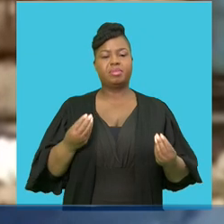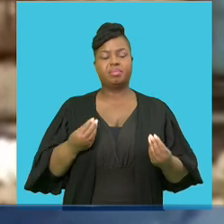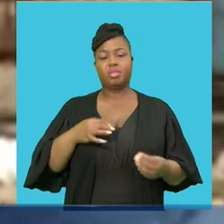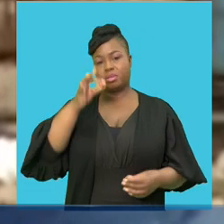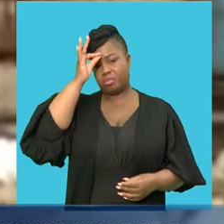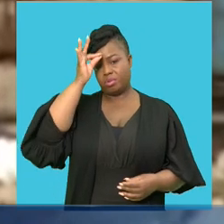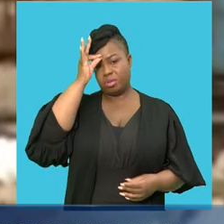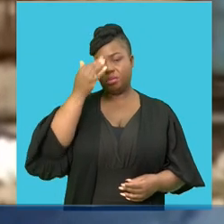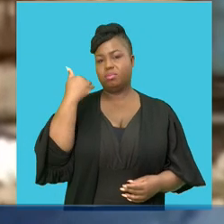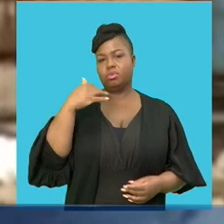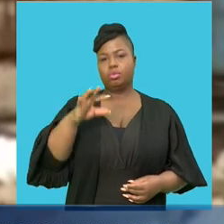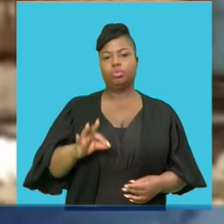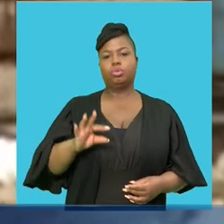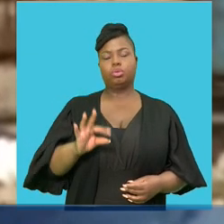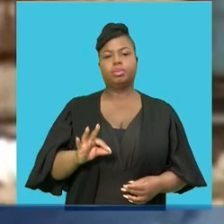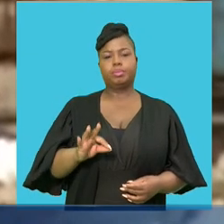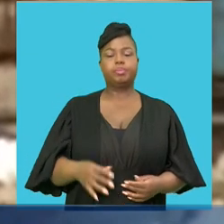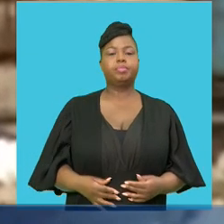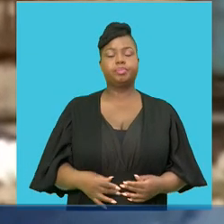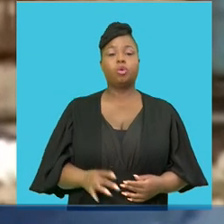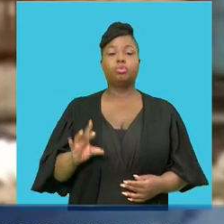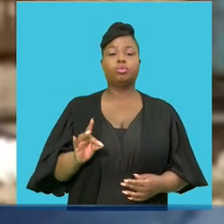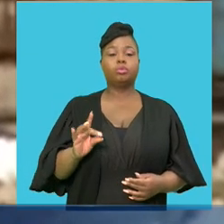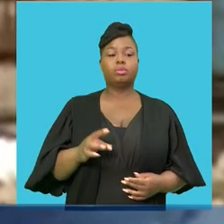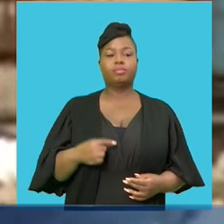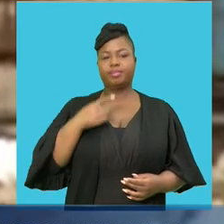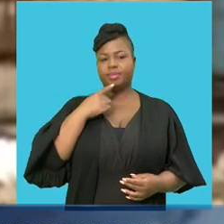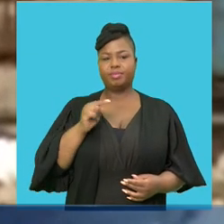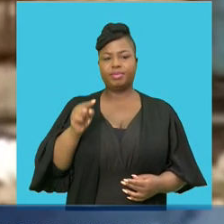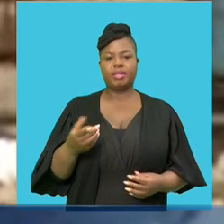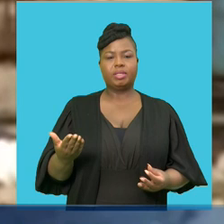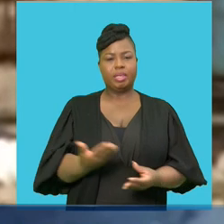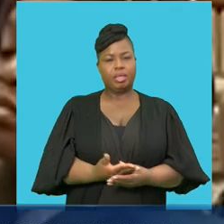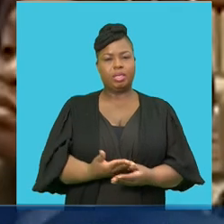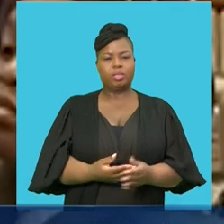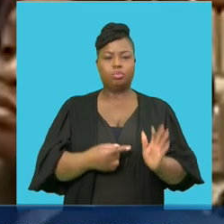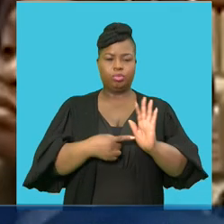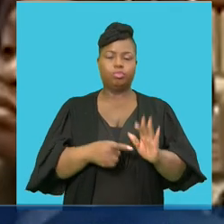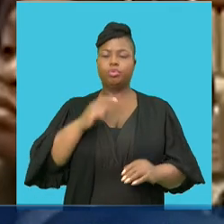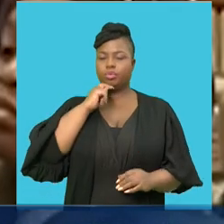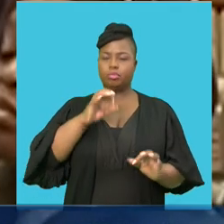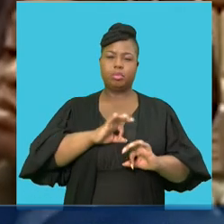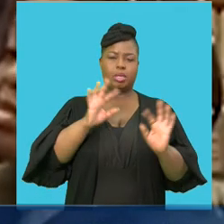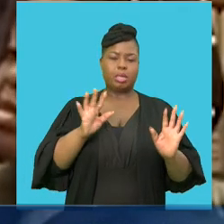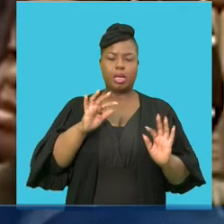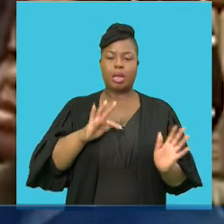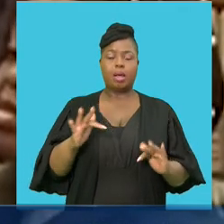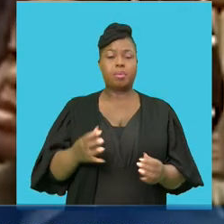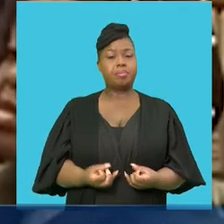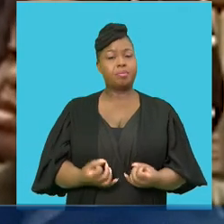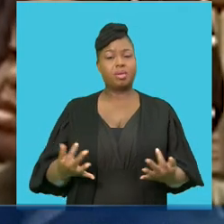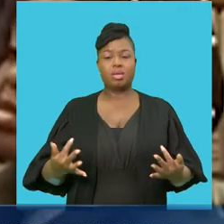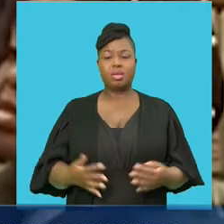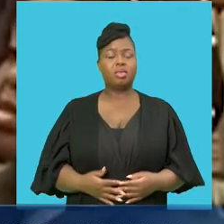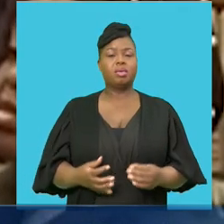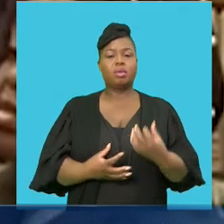mapoli zangolo yosbini. Elitle lali ti elitya lalingu mzeke lo otakule yowende la uninzi lwabubanga